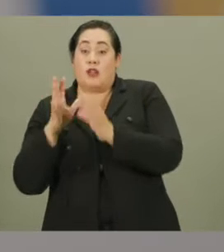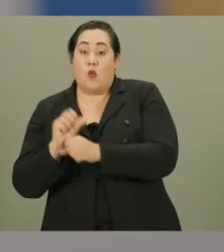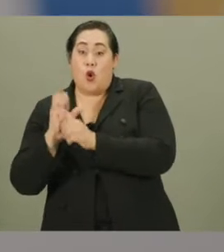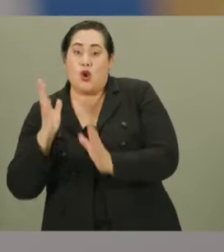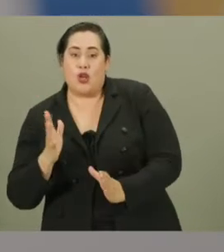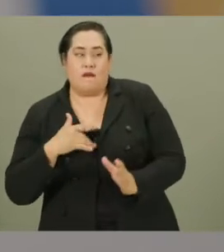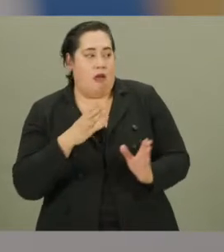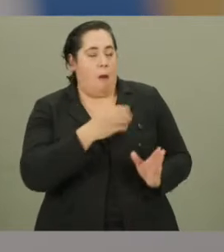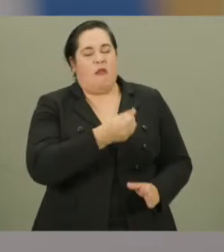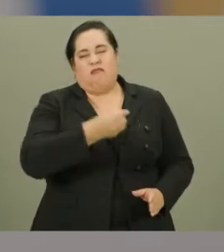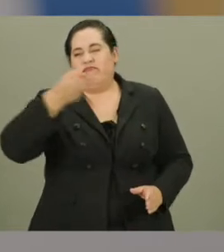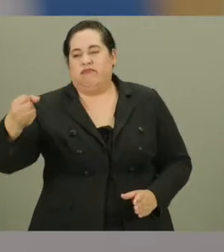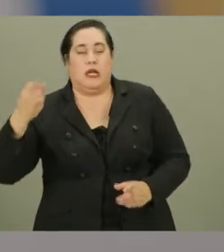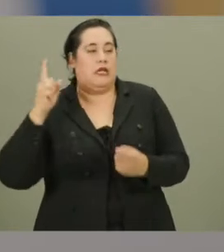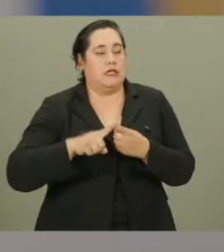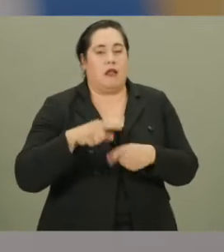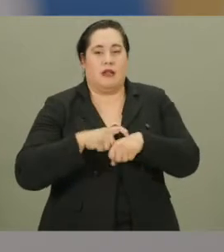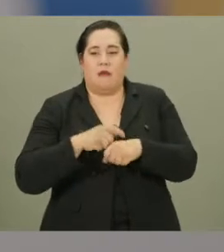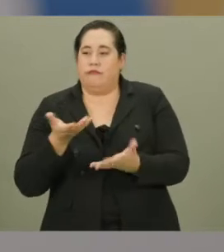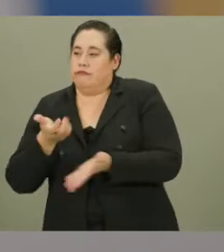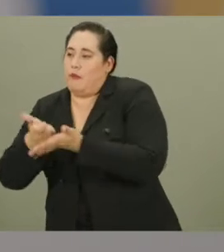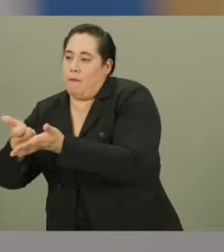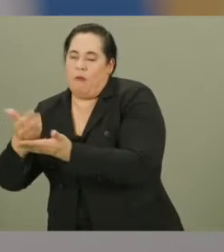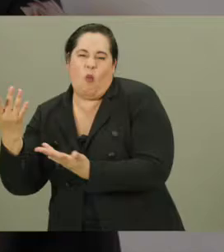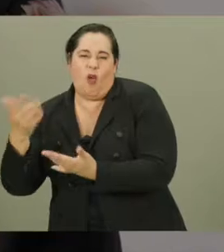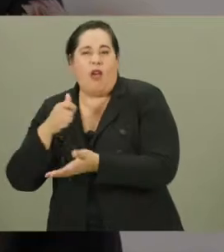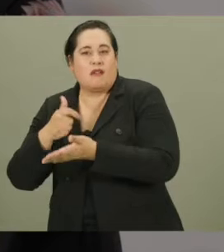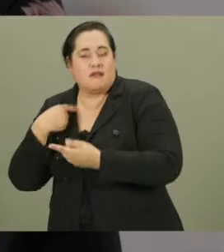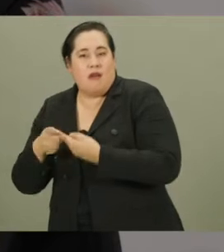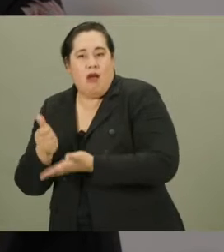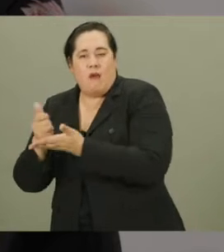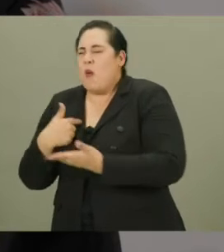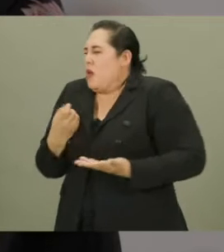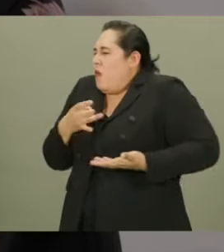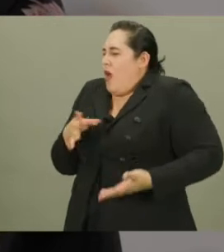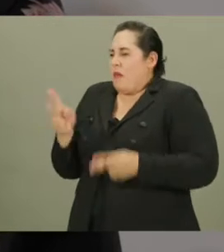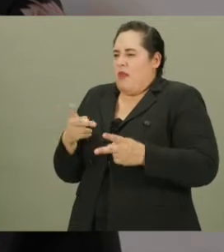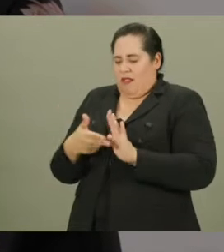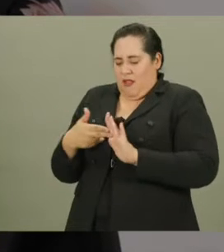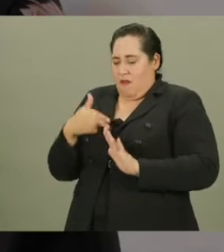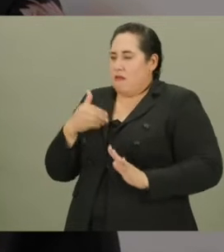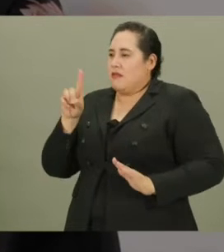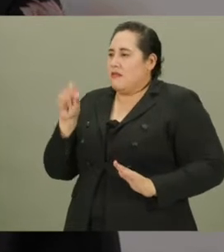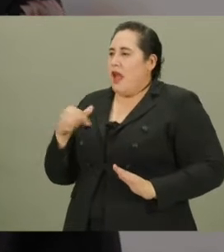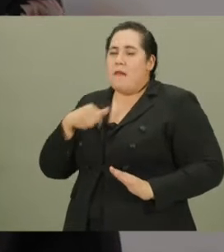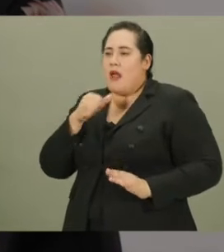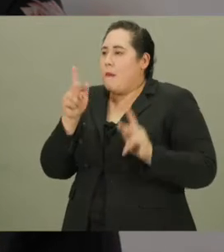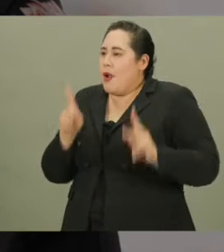where the election workers have put me to the side until they've had time to help me. We don't like it when we're defined by our disability.